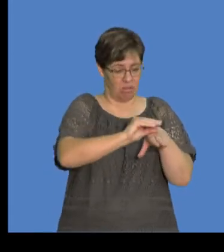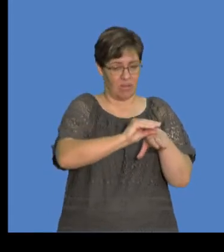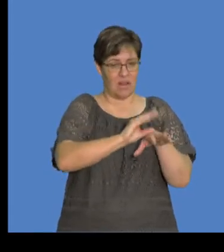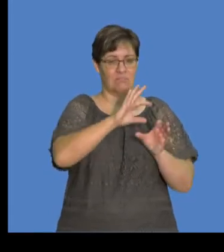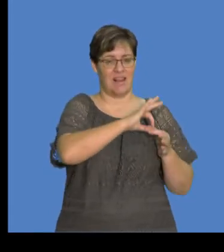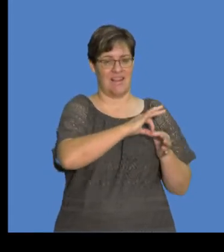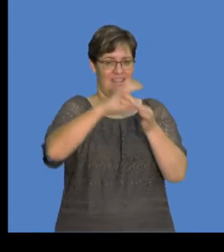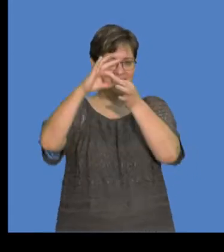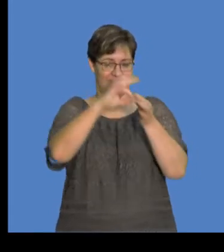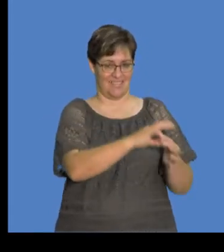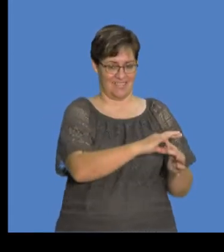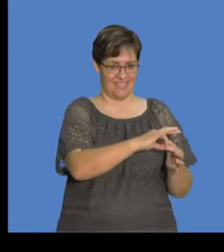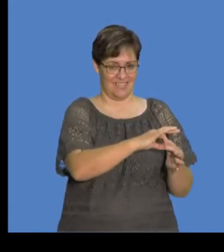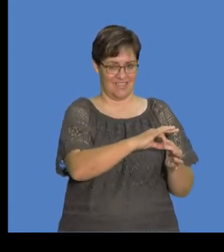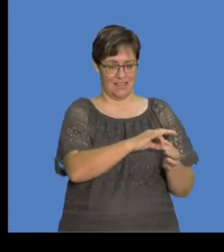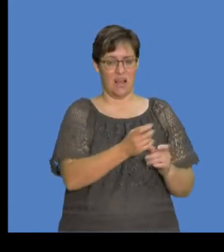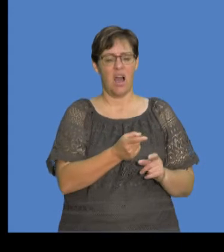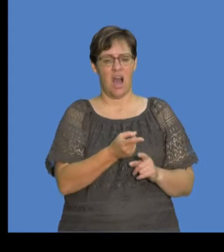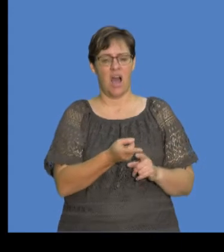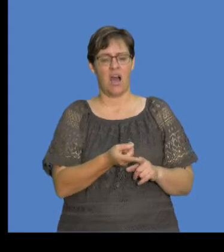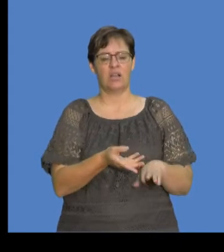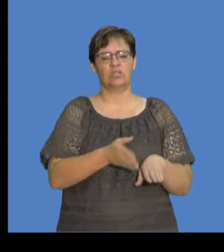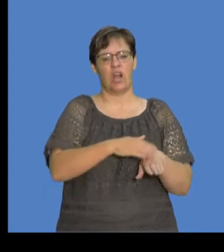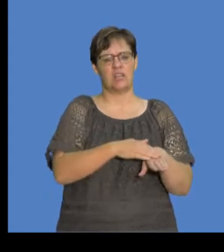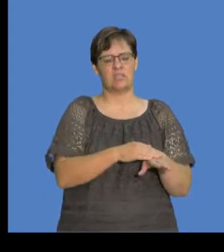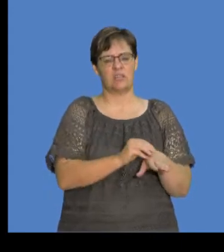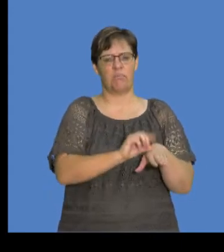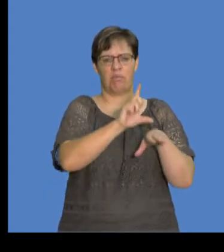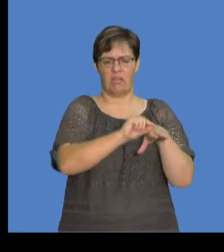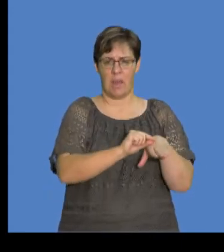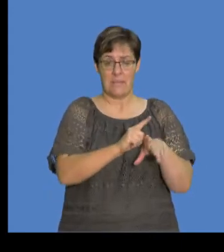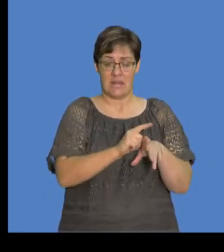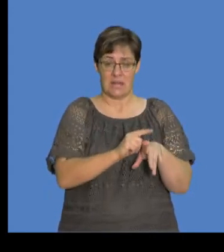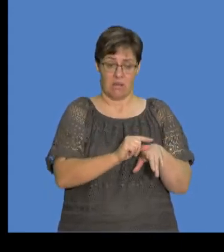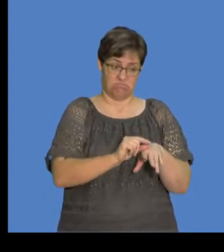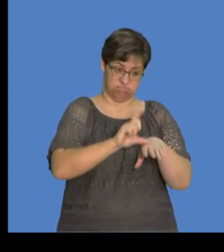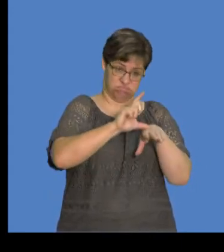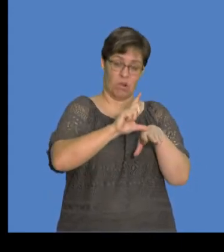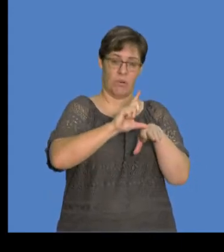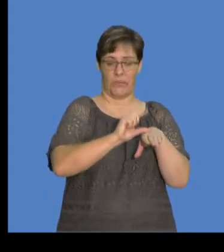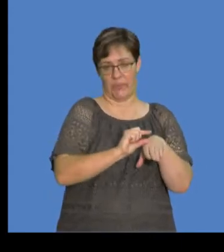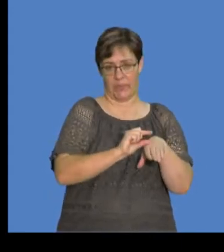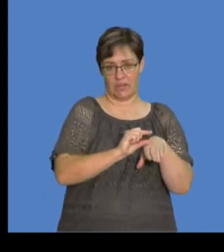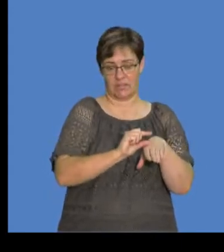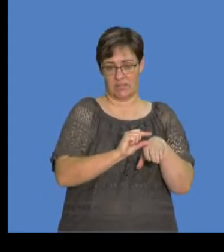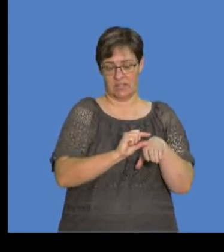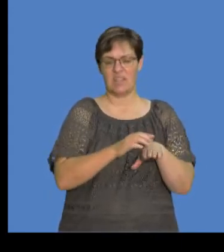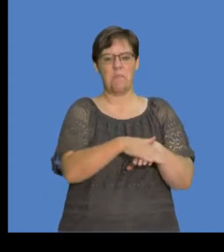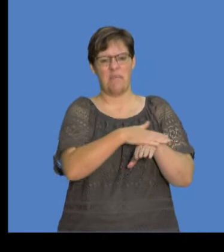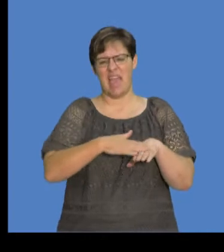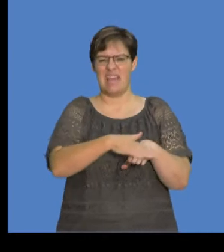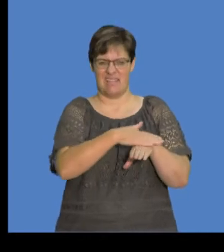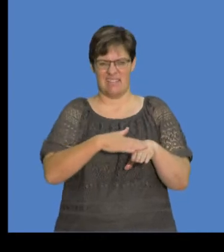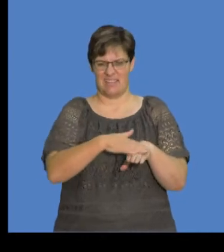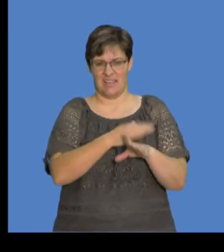meaning that when charge is quantized, we are saying that we want to determine the magnitude of charge. So that's the basic,